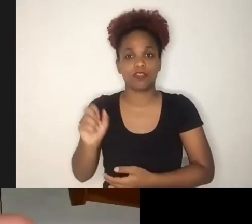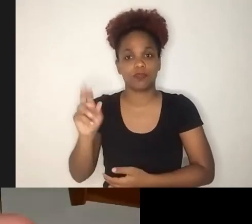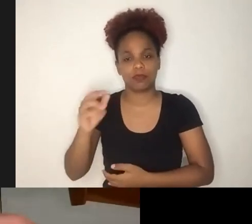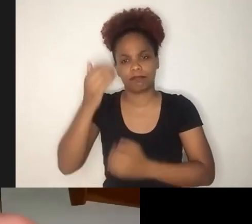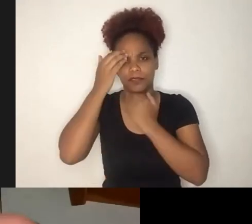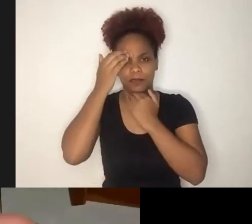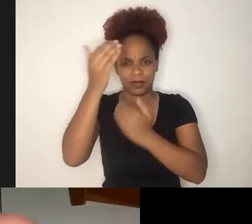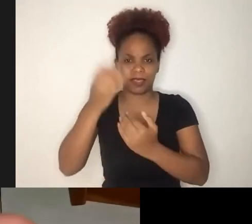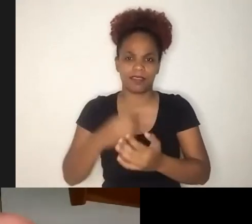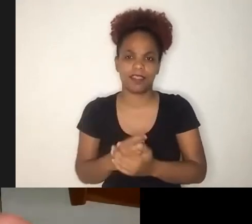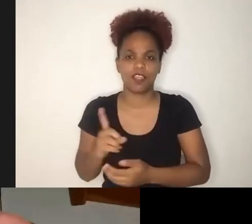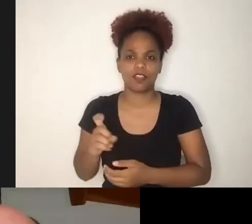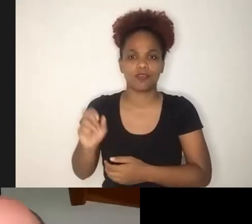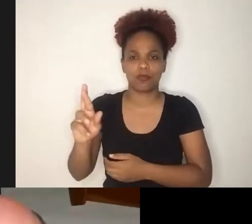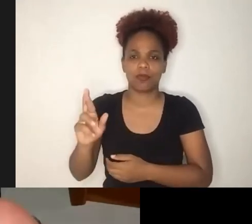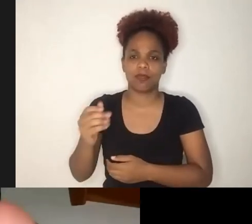presence.